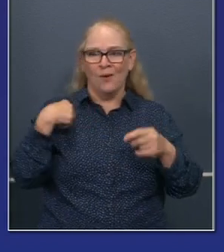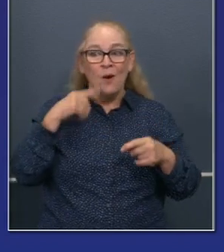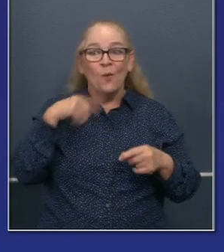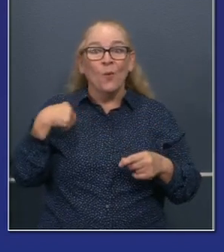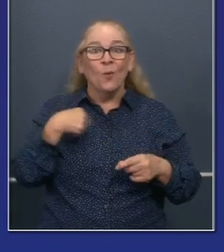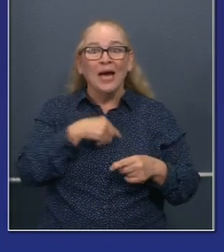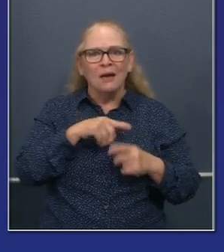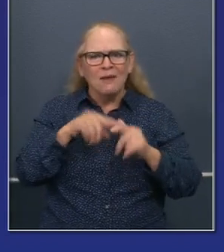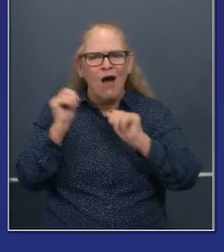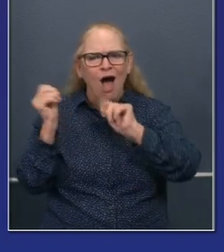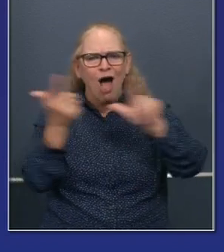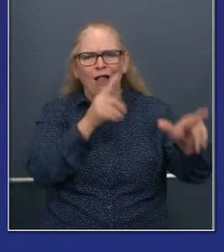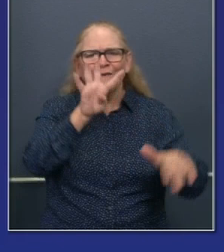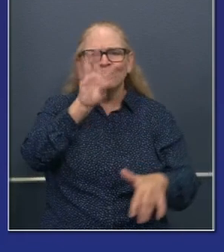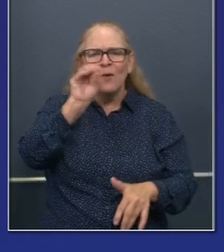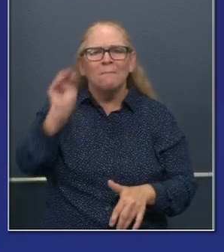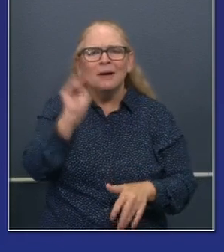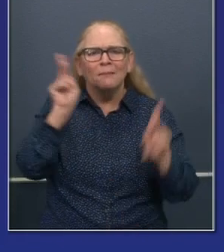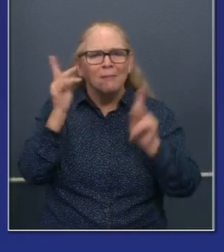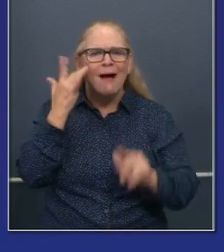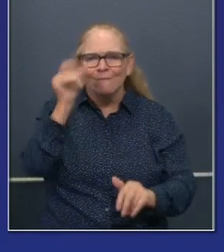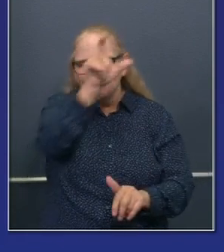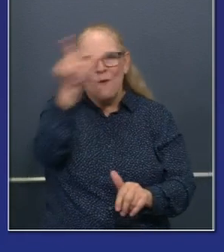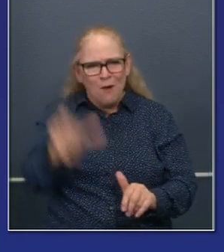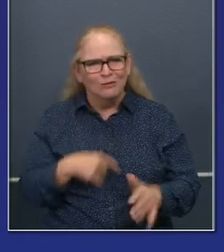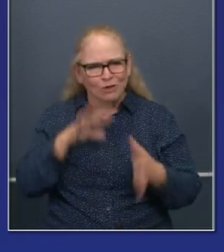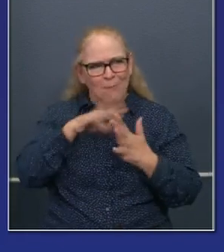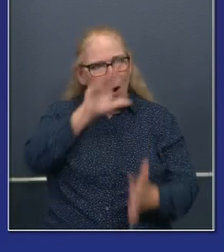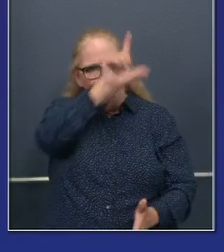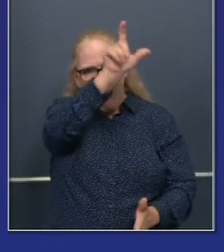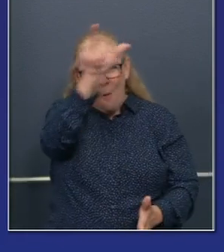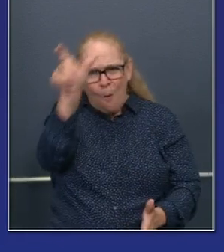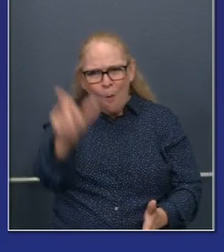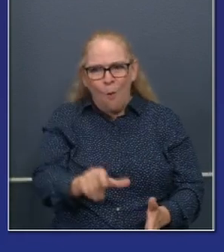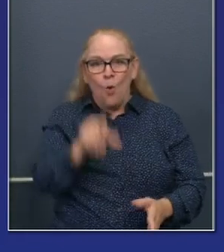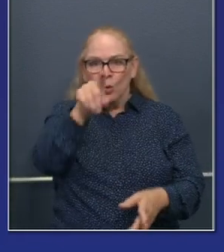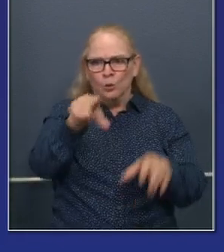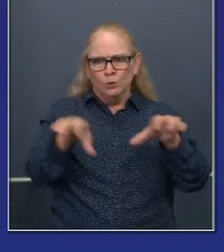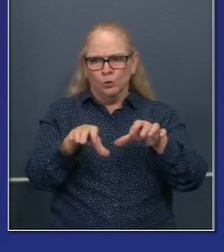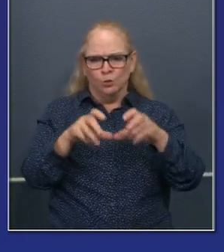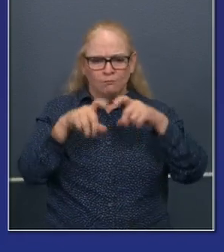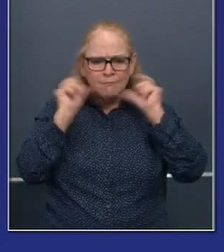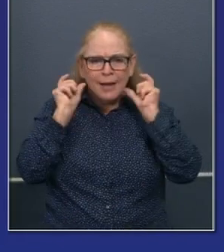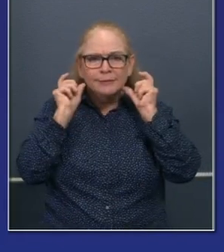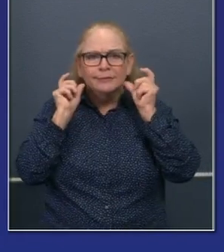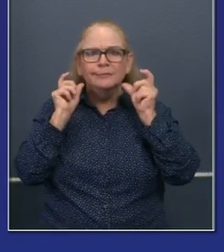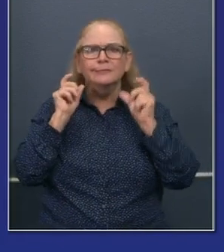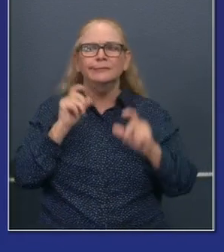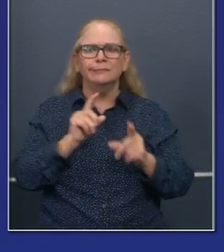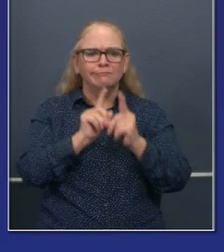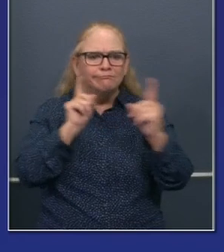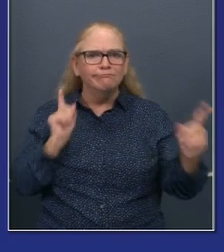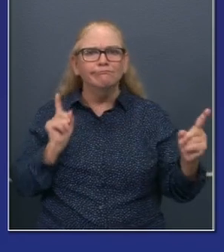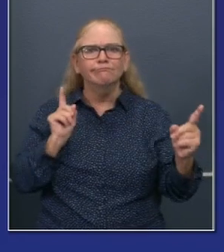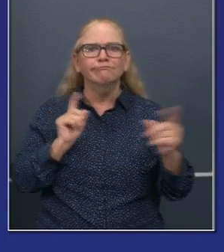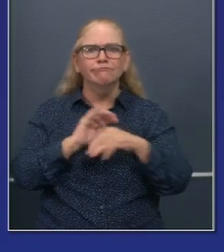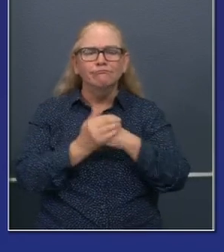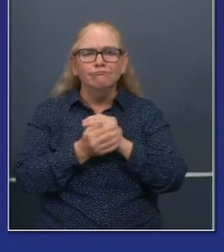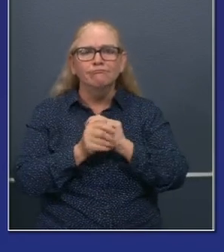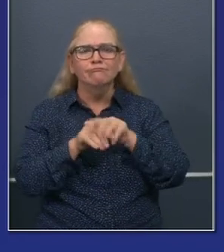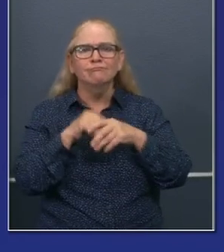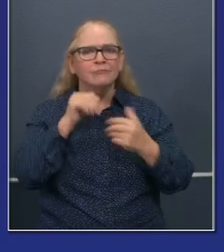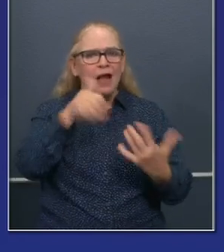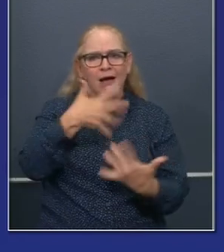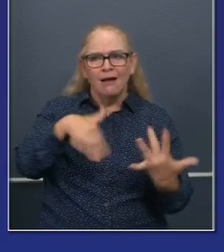California, 40 million strong, what you are doing is working wearing those face masks is responsible.